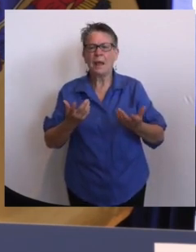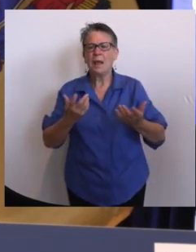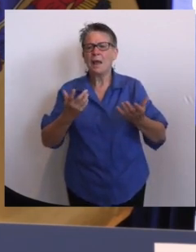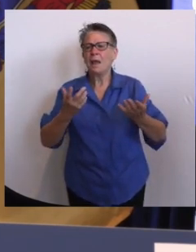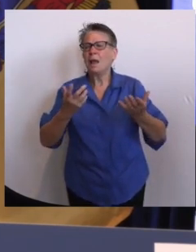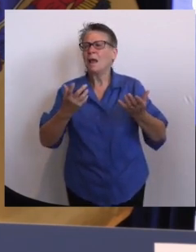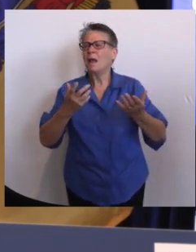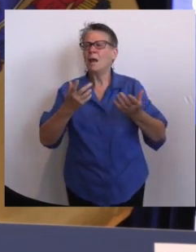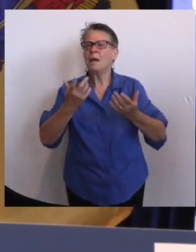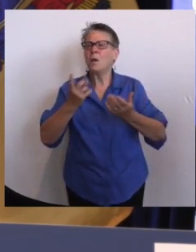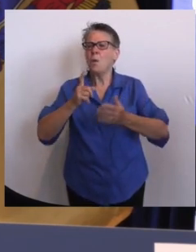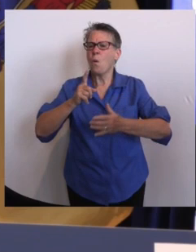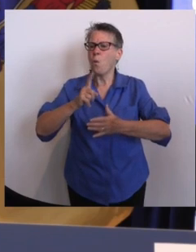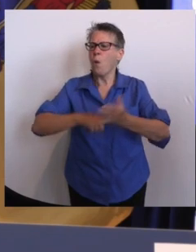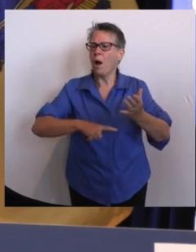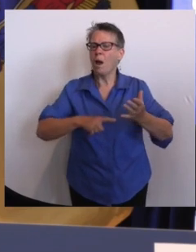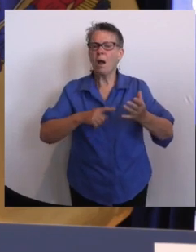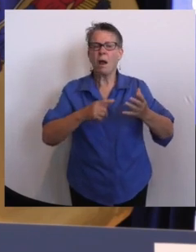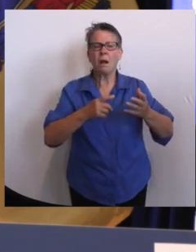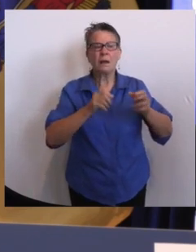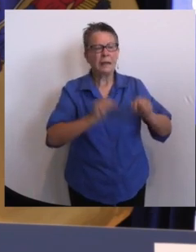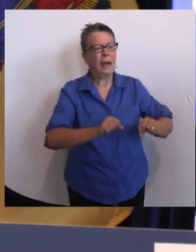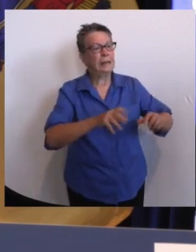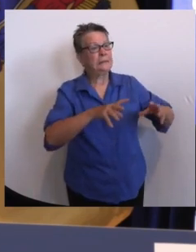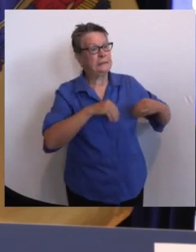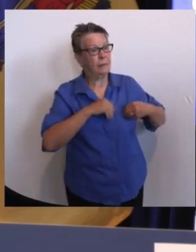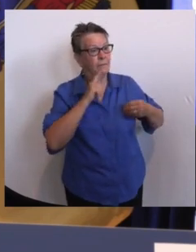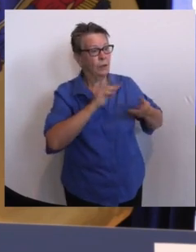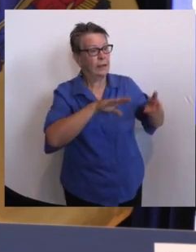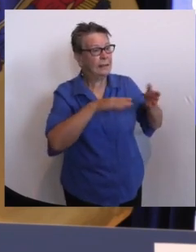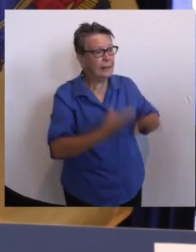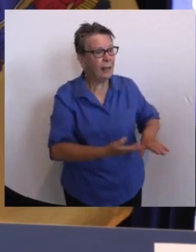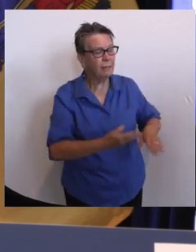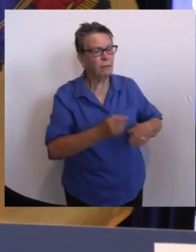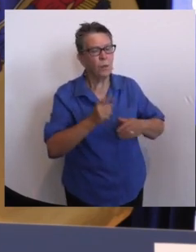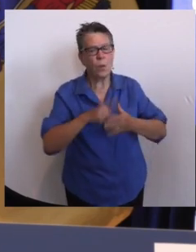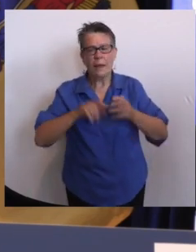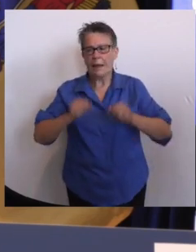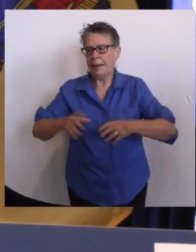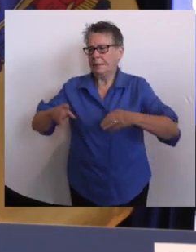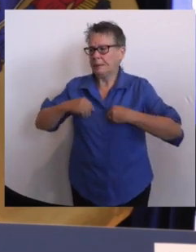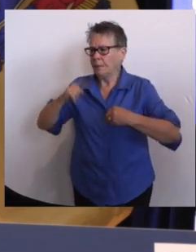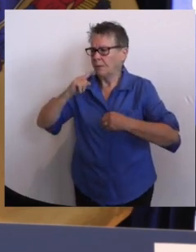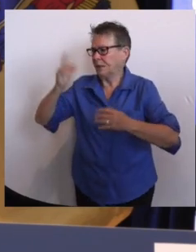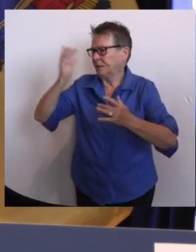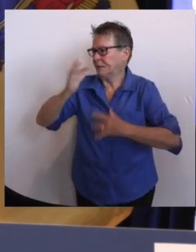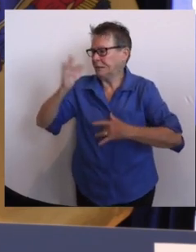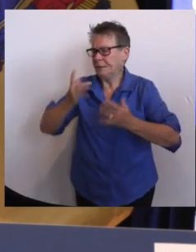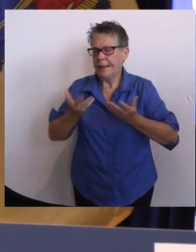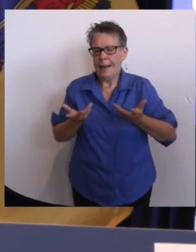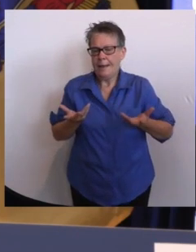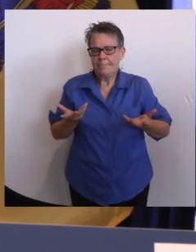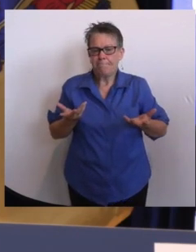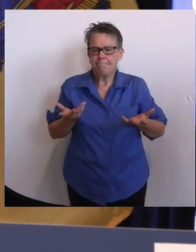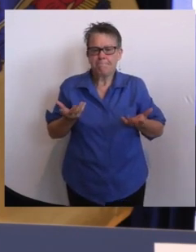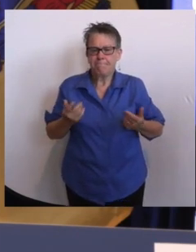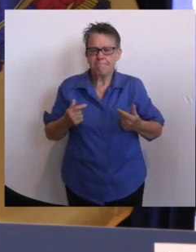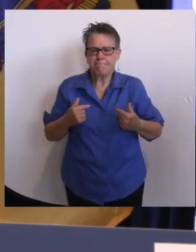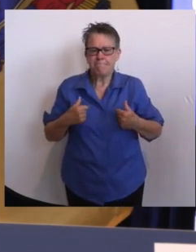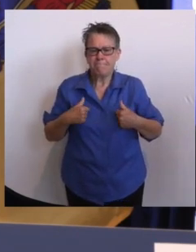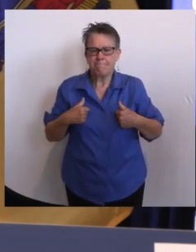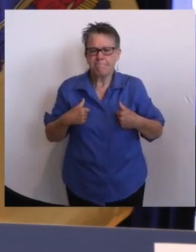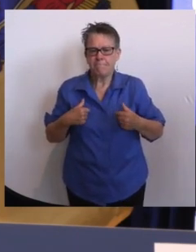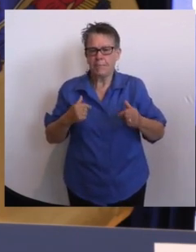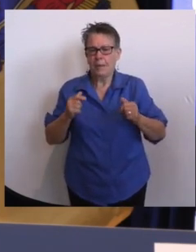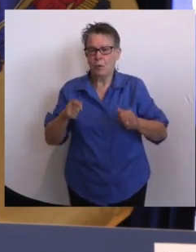bad events. And to some extent, I would take some exception to comparing it to the flu because you're comparing it to the worst chemical disease